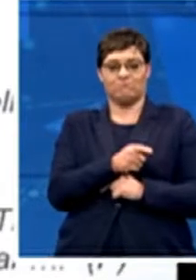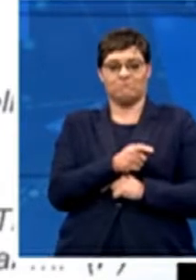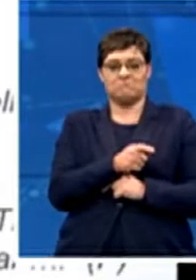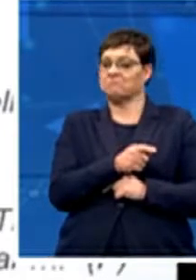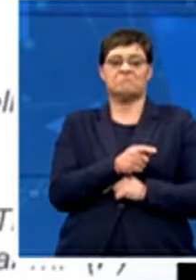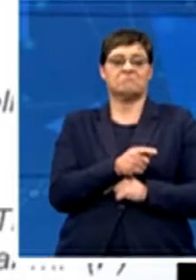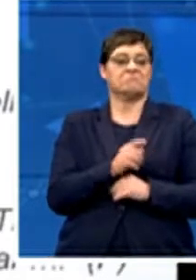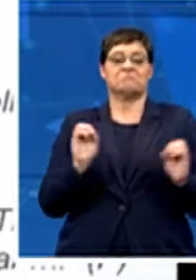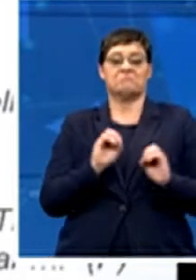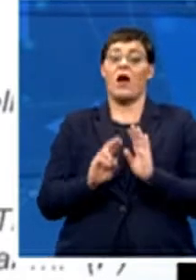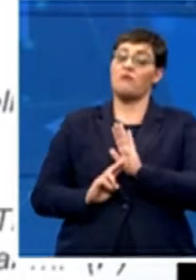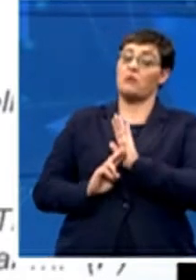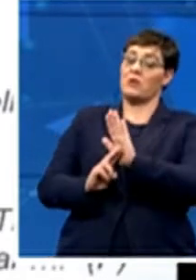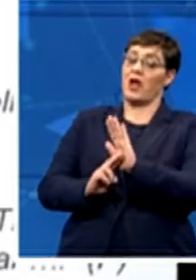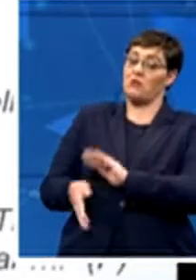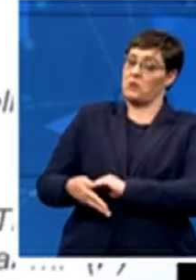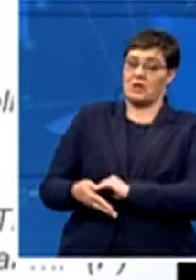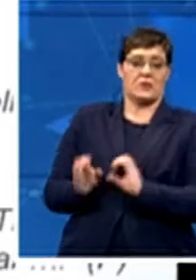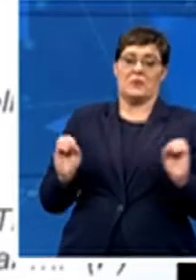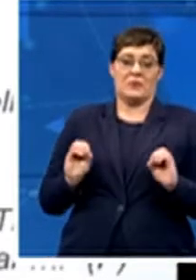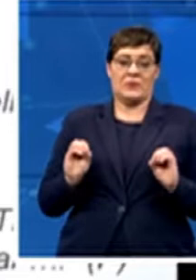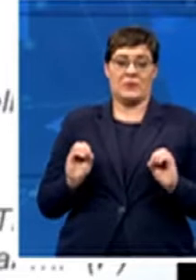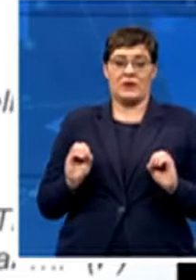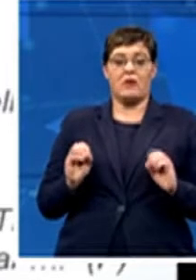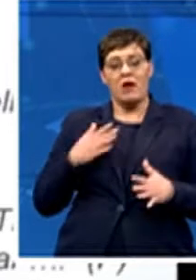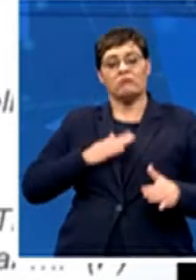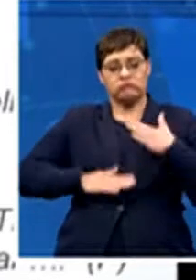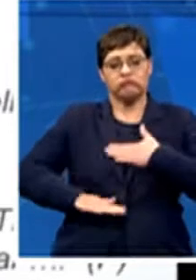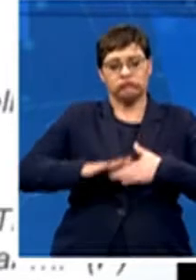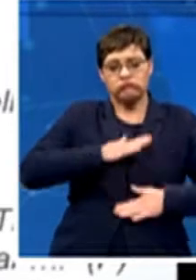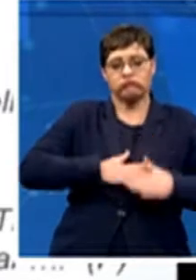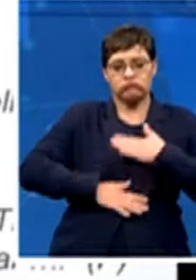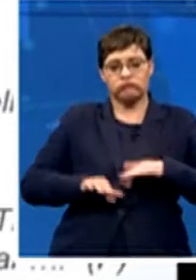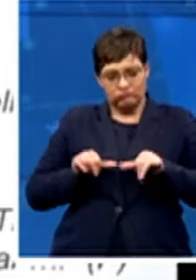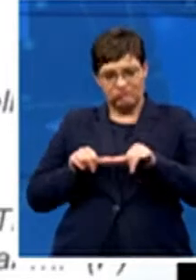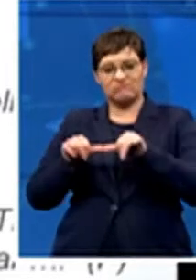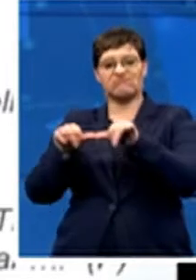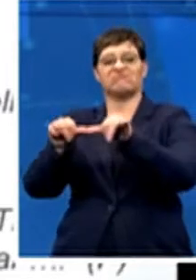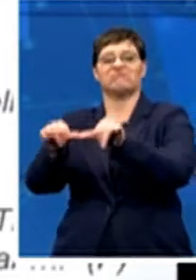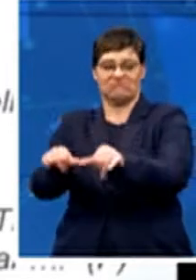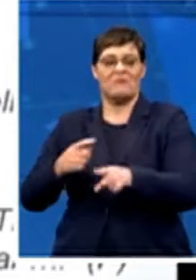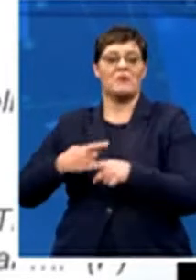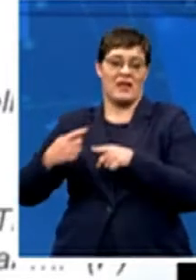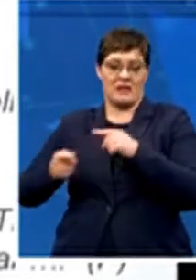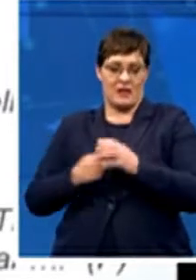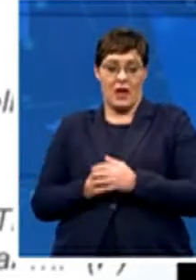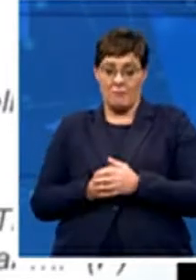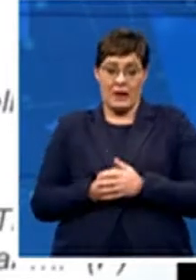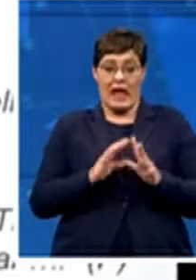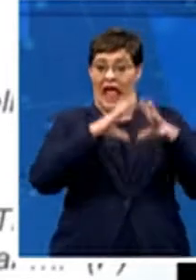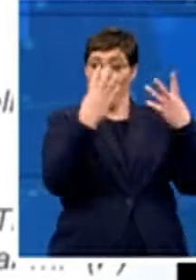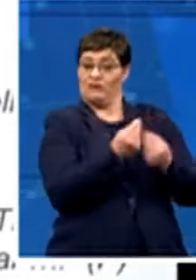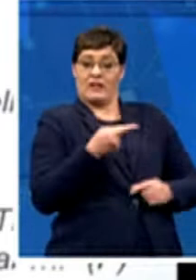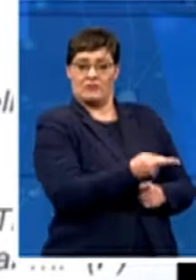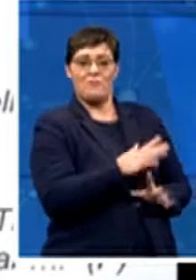and they managed to persevere and they continued to play. So it's not a be-all and end-all, but it is the preferred route.